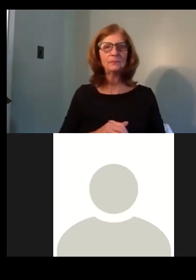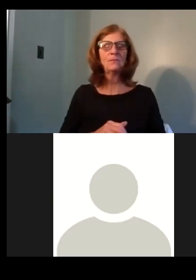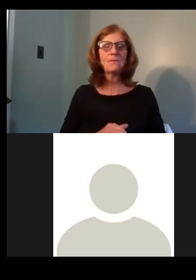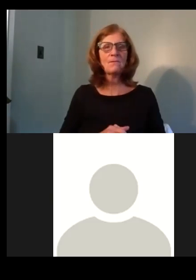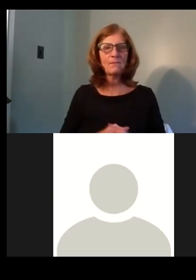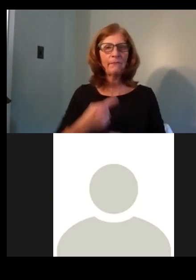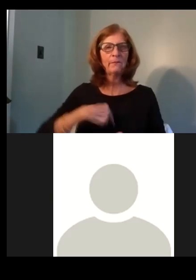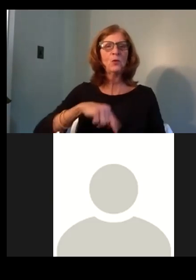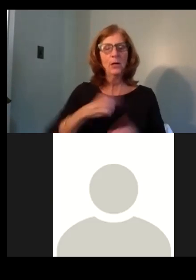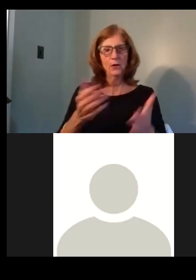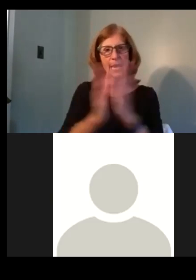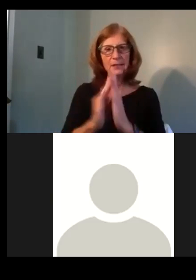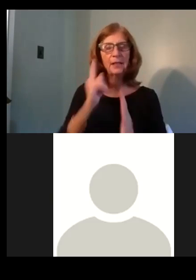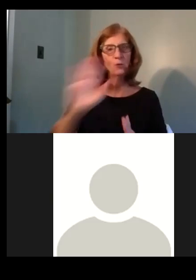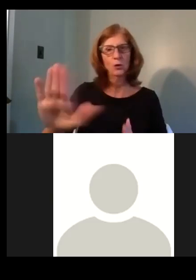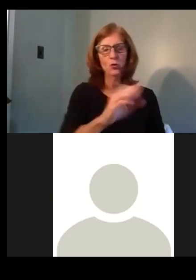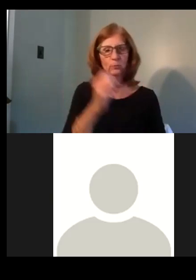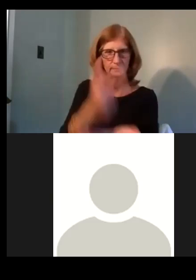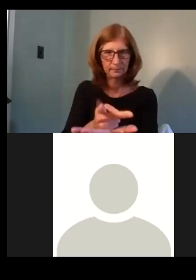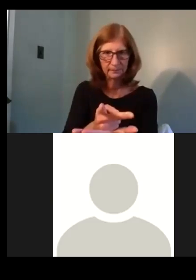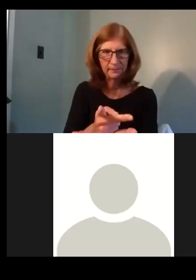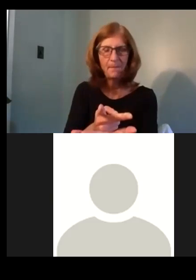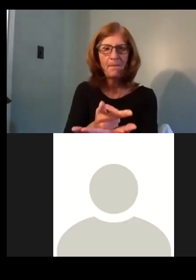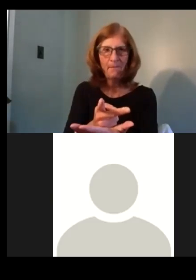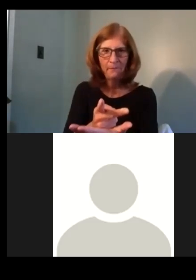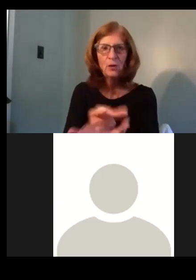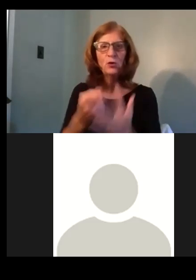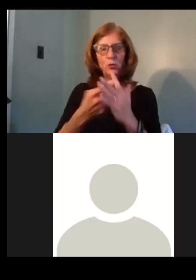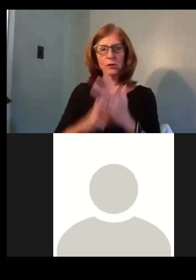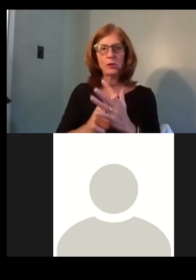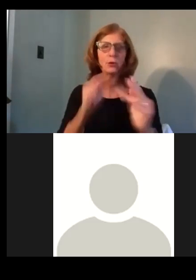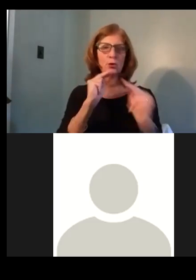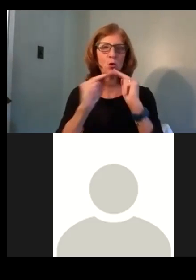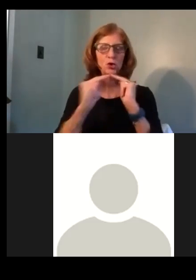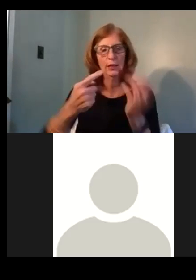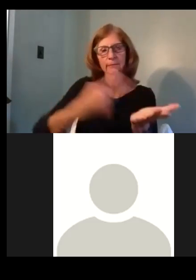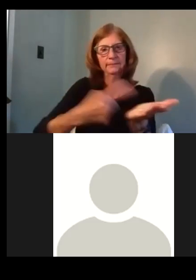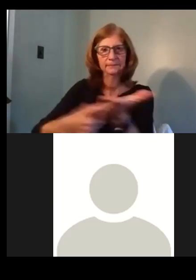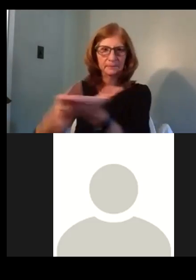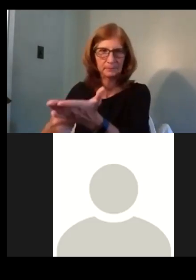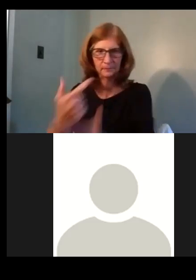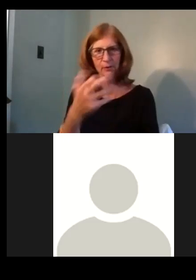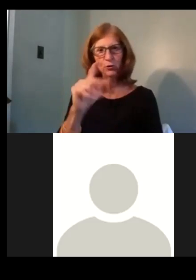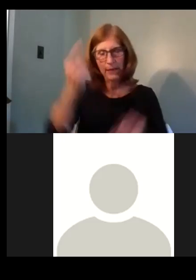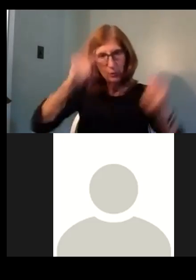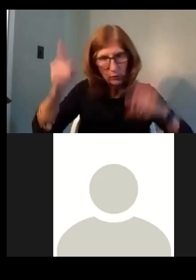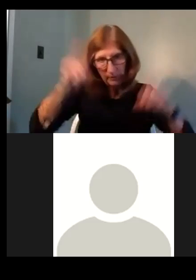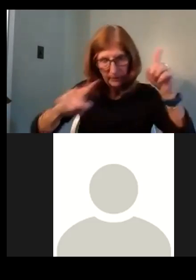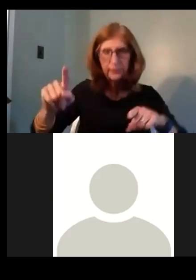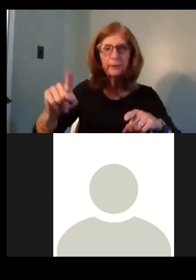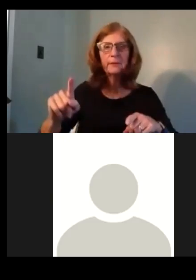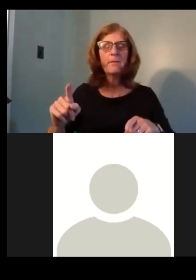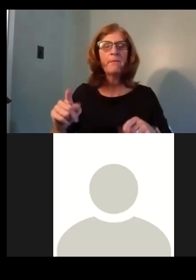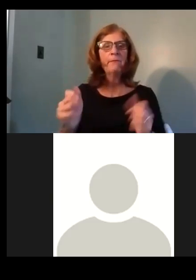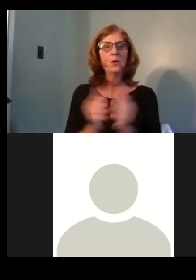uh, asking for authorization to enter into grant agreements and related contracts with the, um,